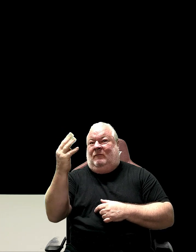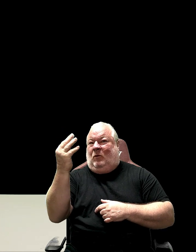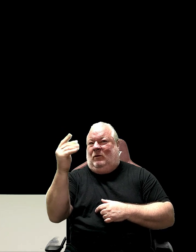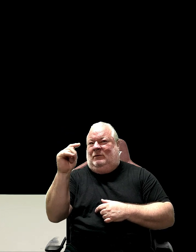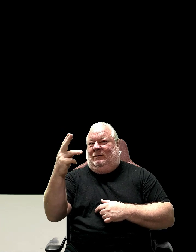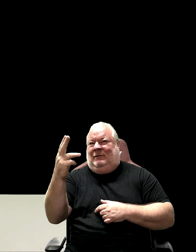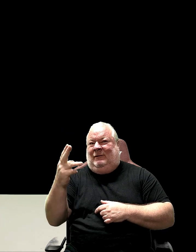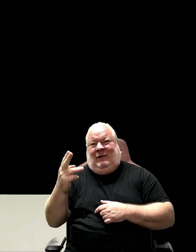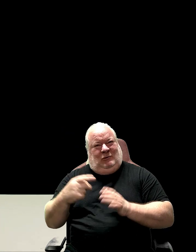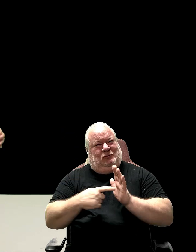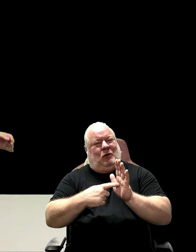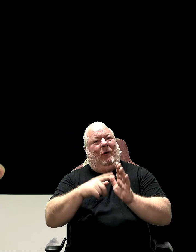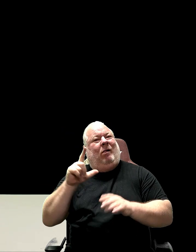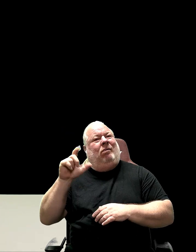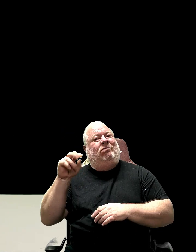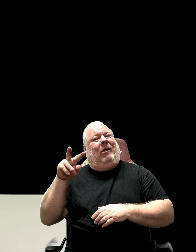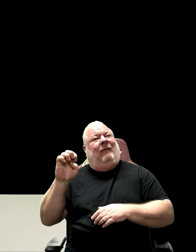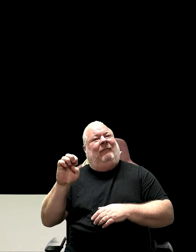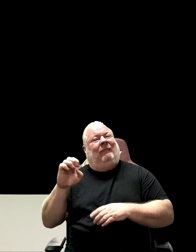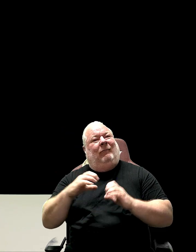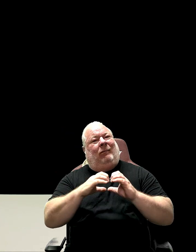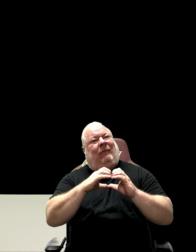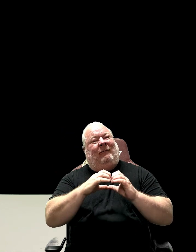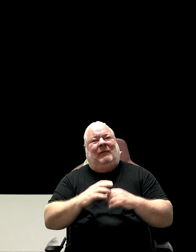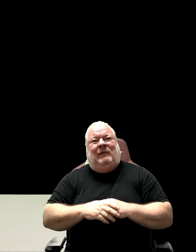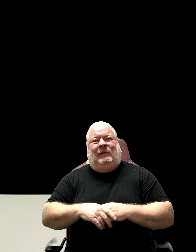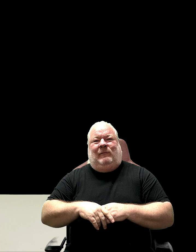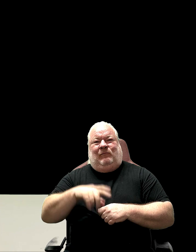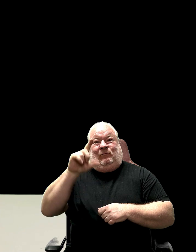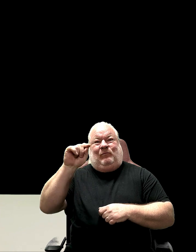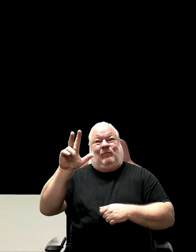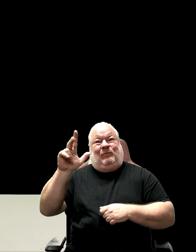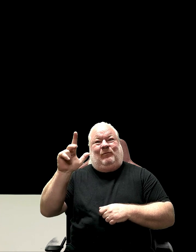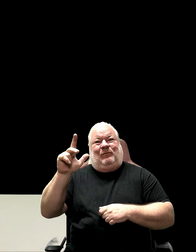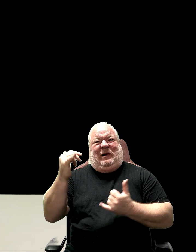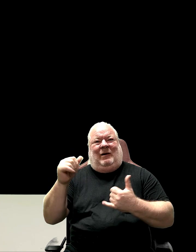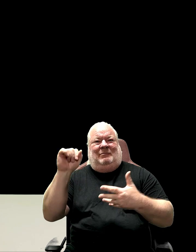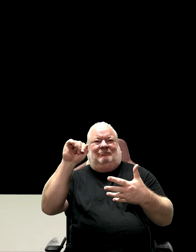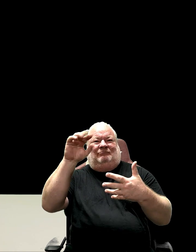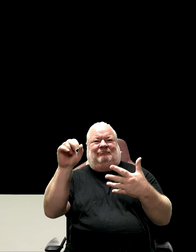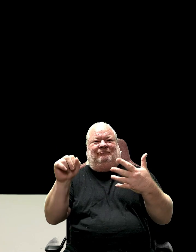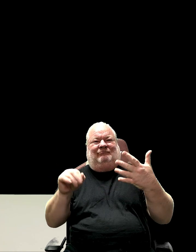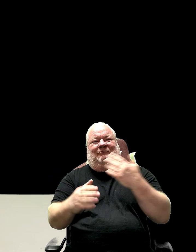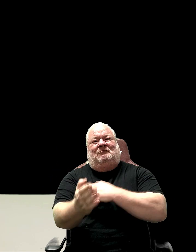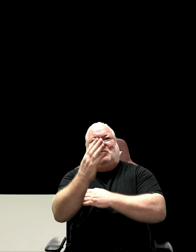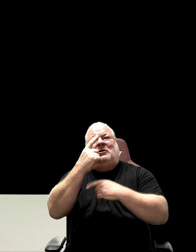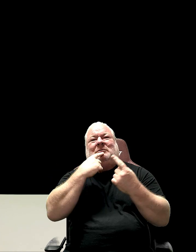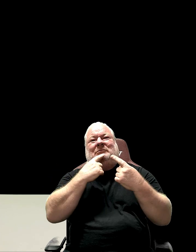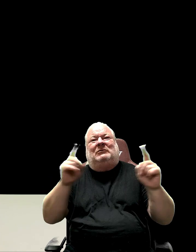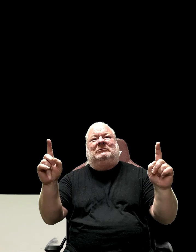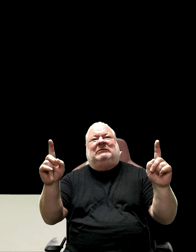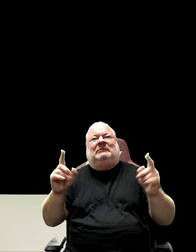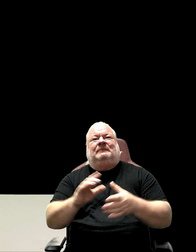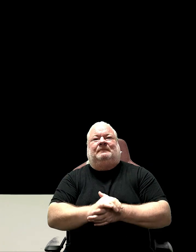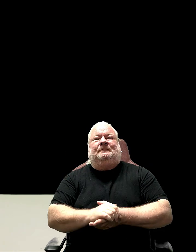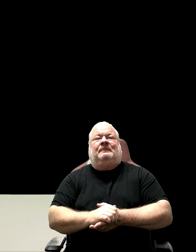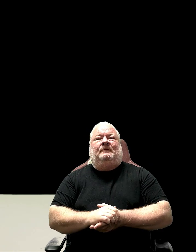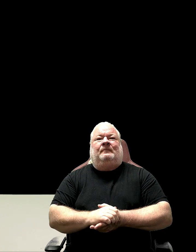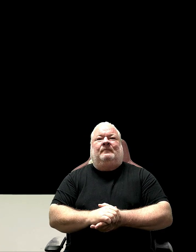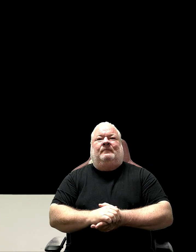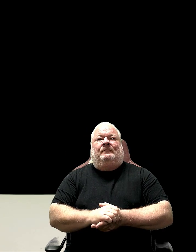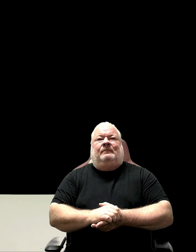Showing some love. 2023! Here are your morning announcements!